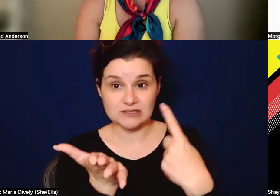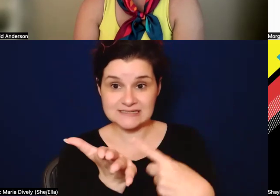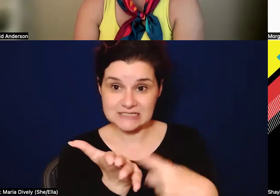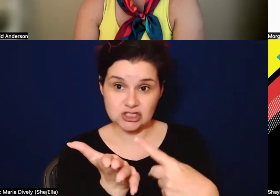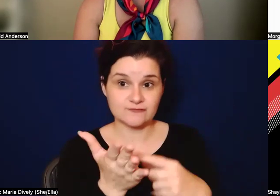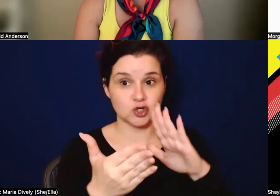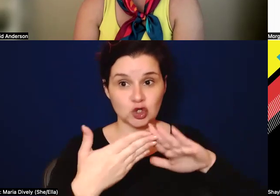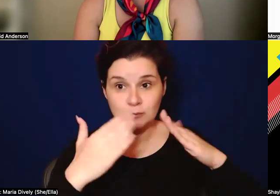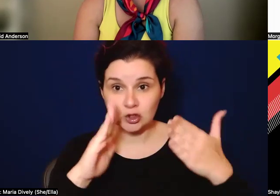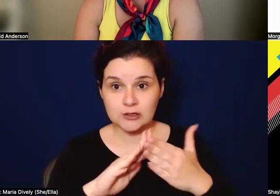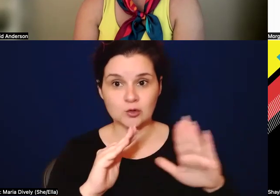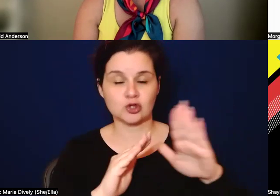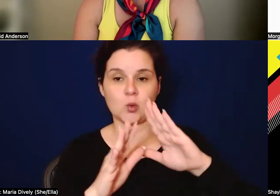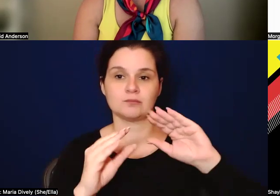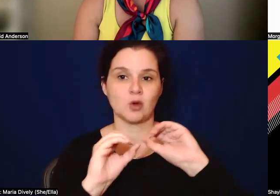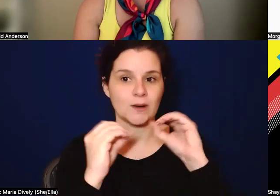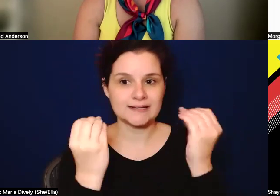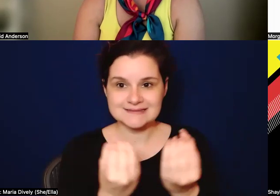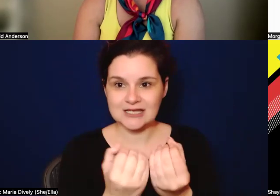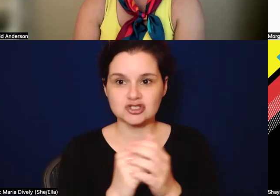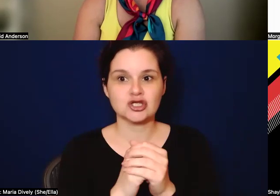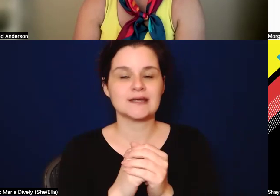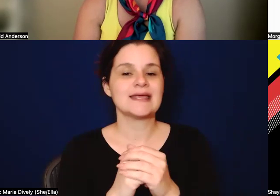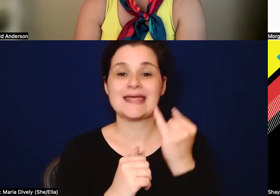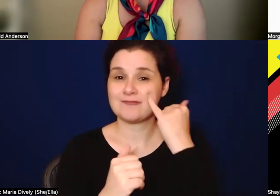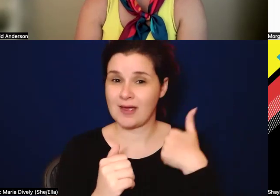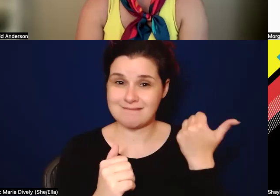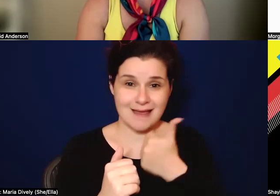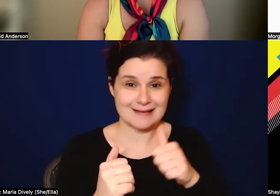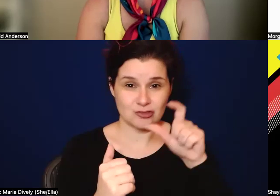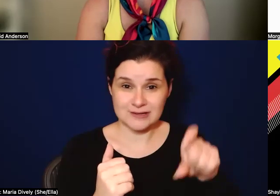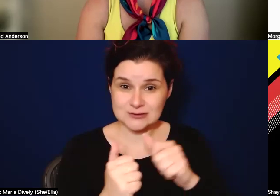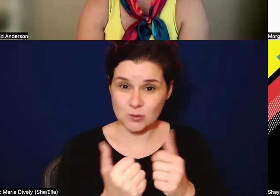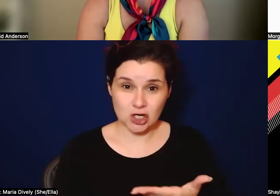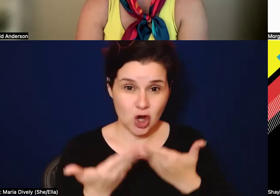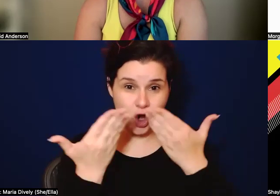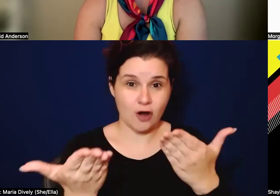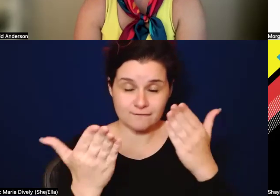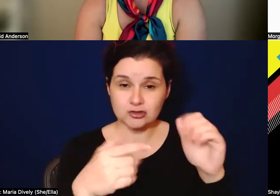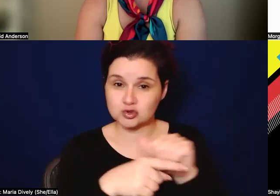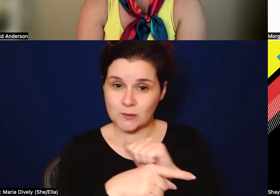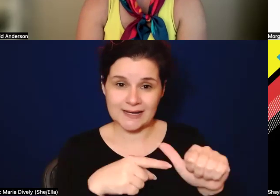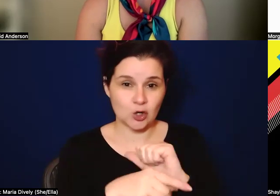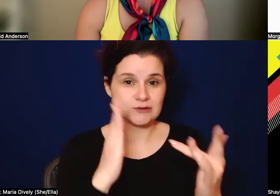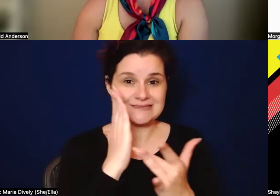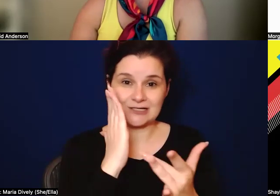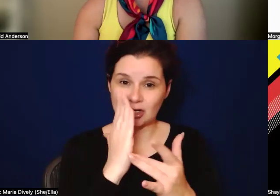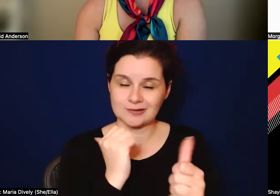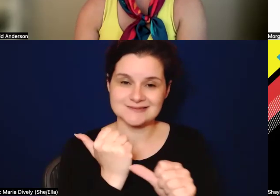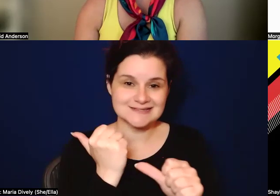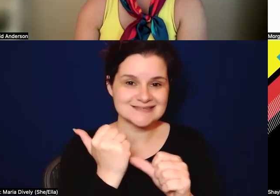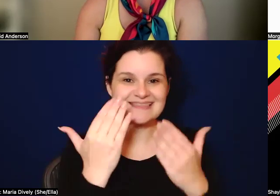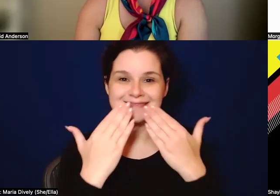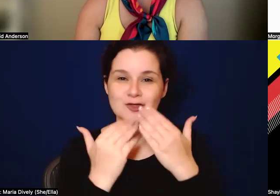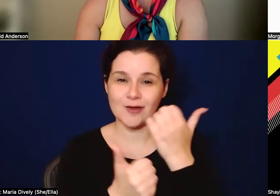community, with your organization, um, there are any other needs that we could offer training and or technical assistance with. Thank you